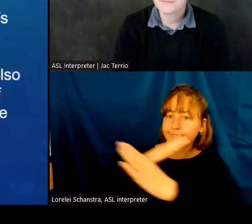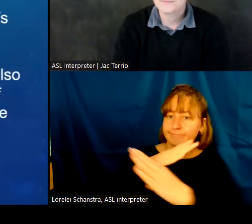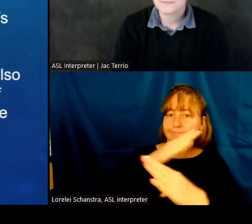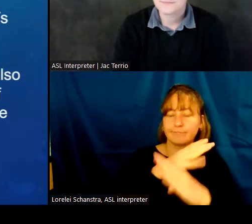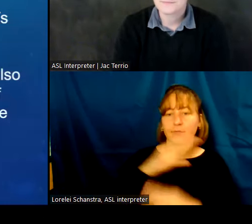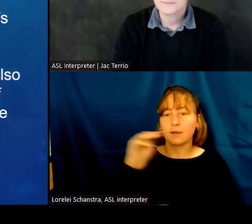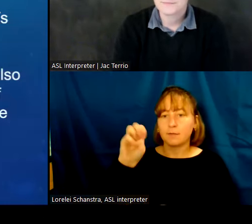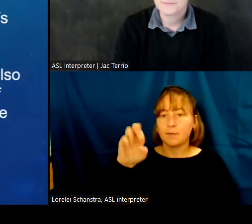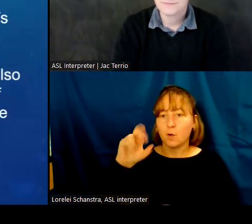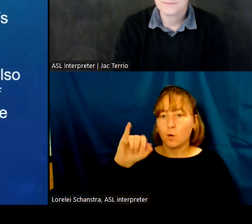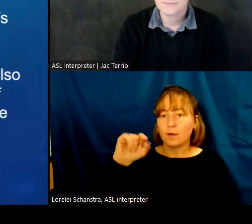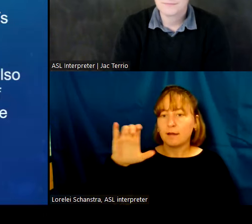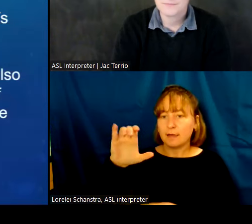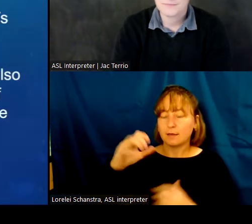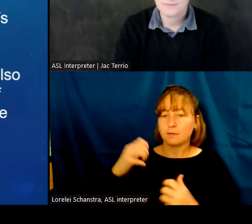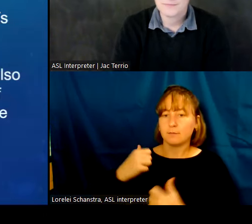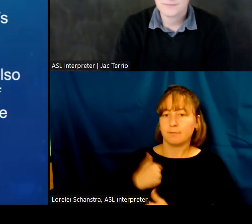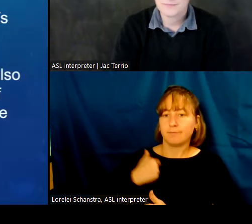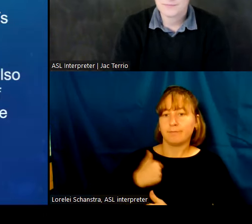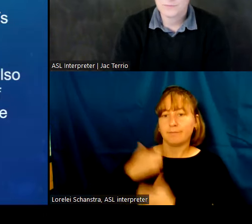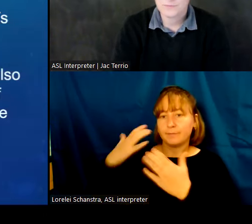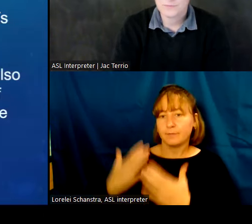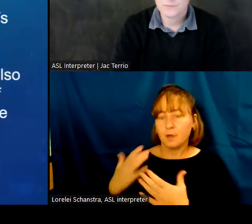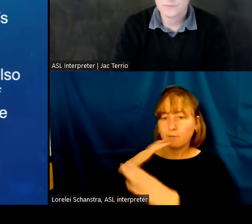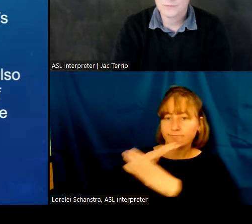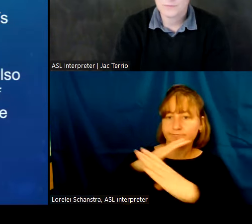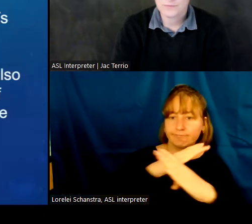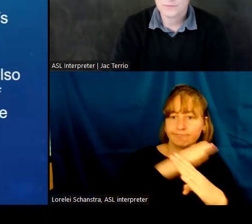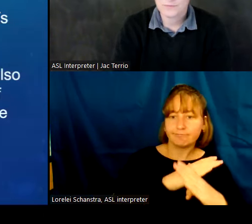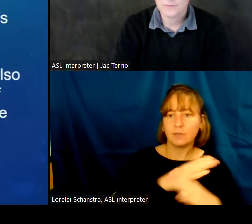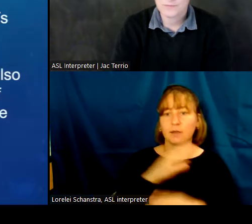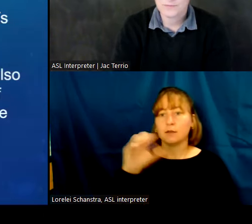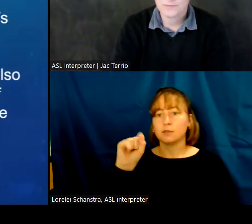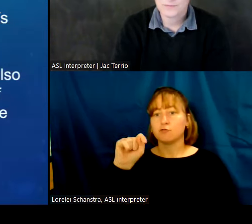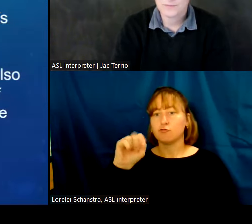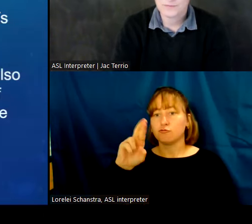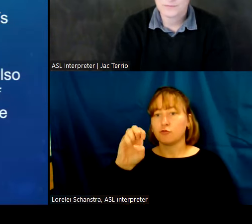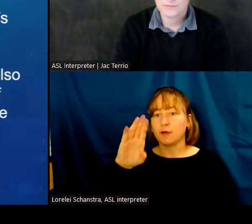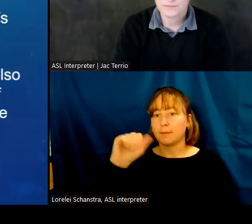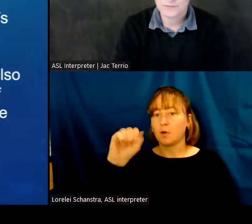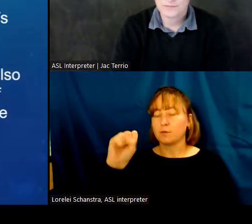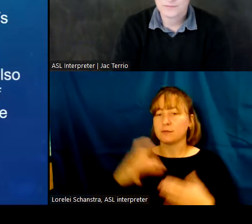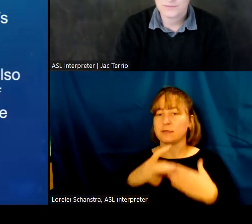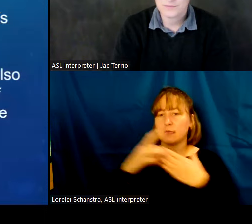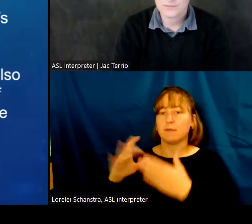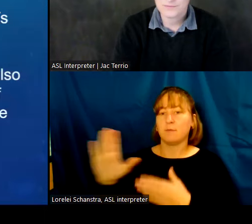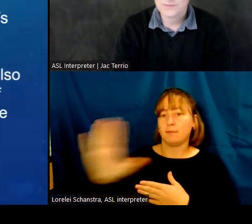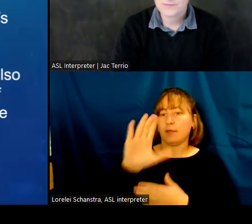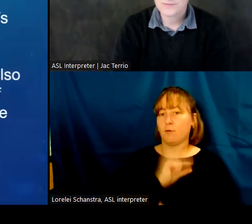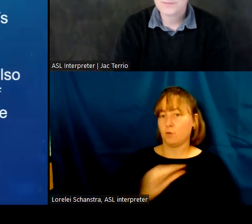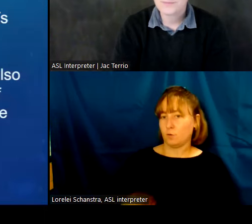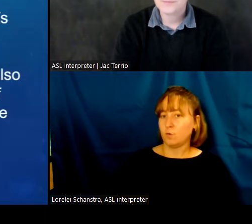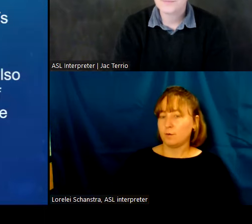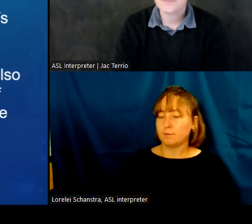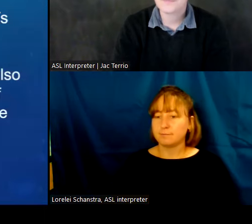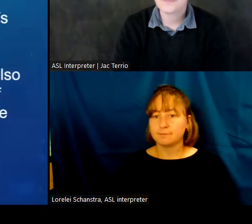warriors, who in Strabo's telling, are led by their very queen, who